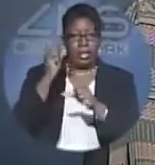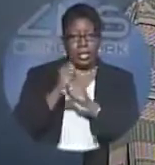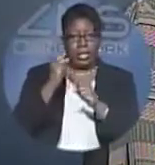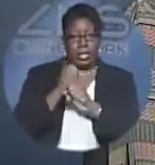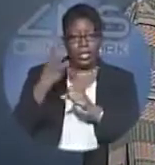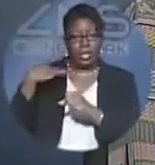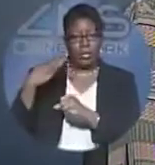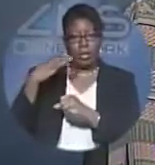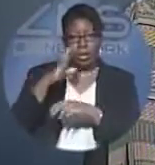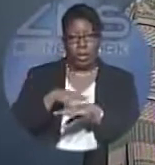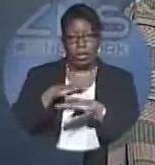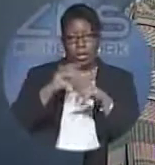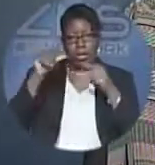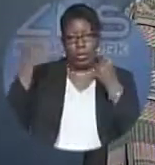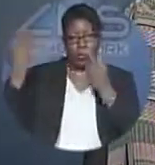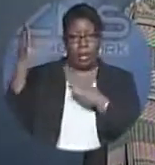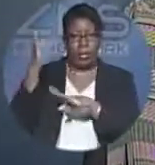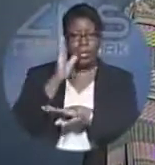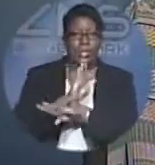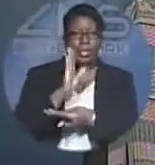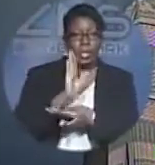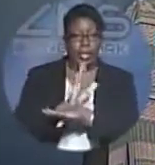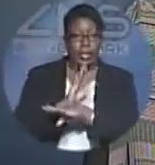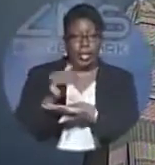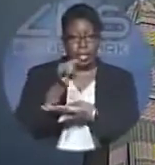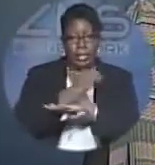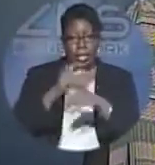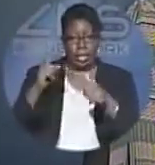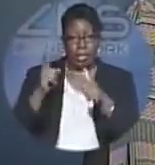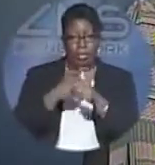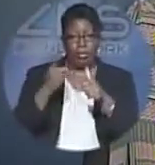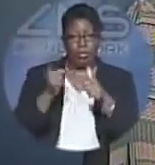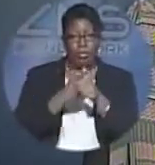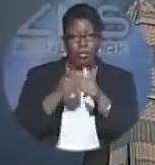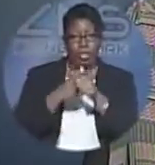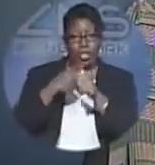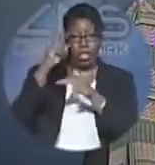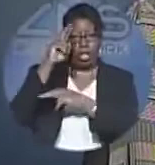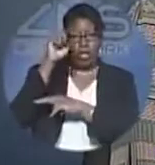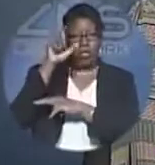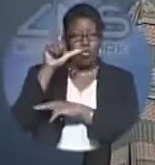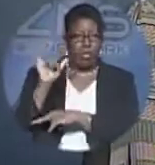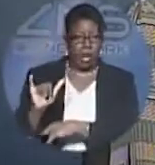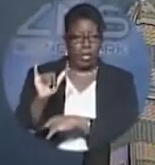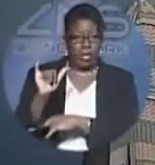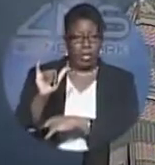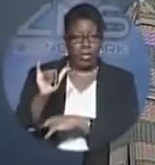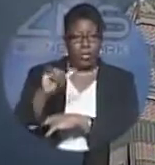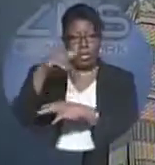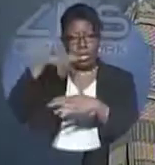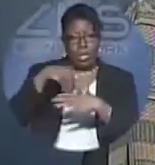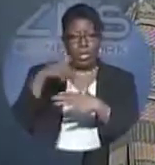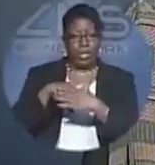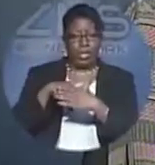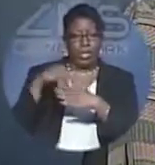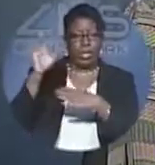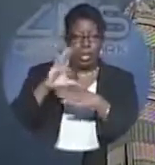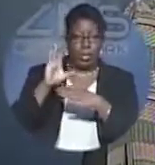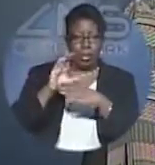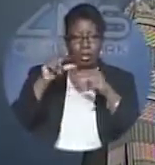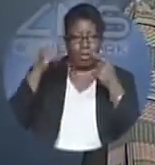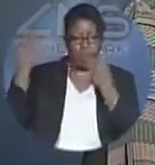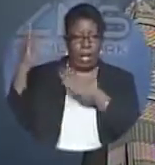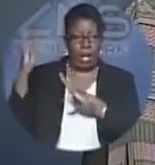campaign machinery to Grand Bahama last night. The island's first mass rally was held in West End, the capital of Grand Bahama, where scores of